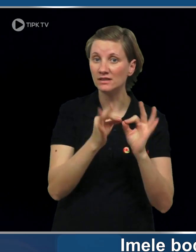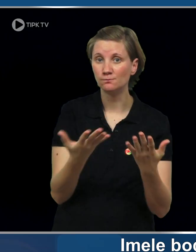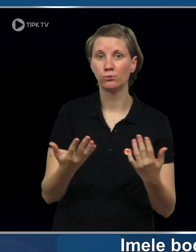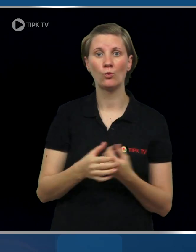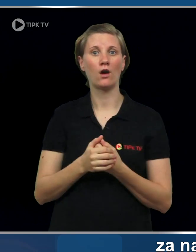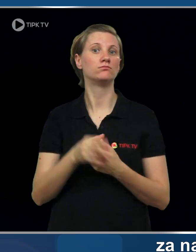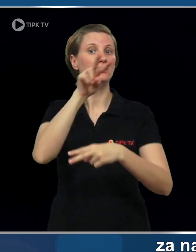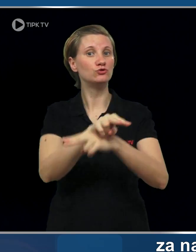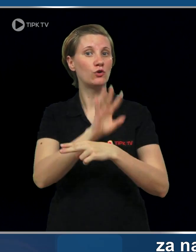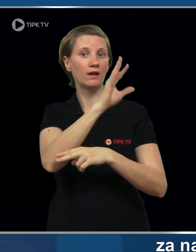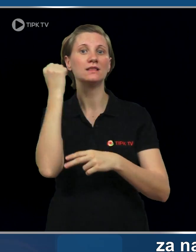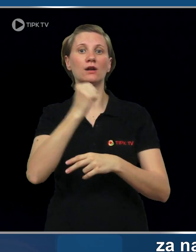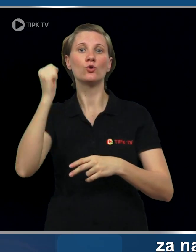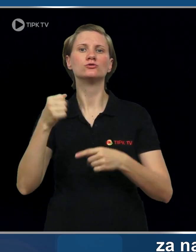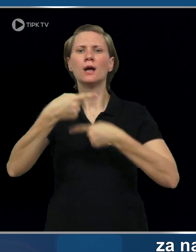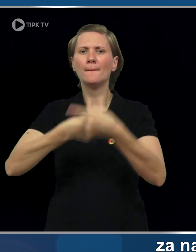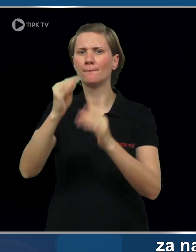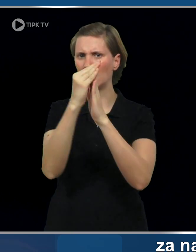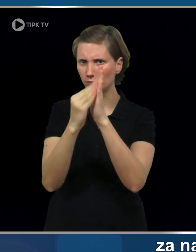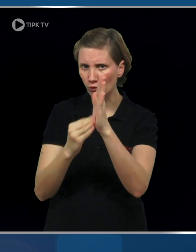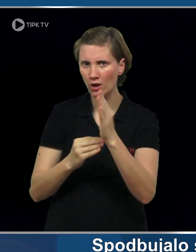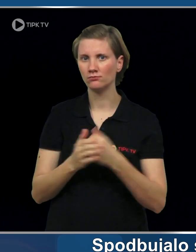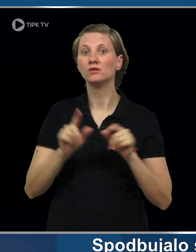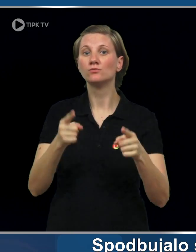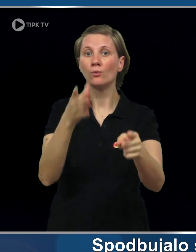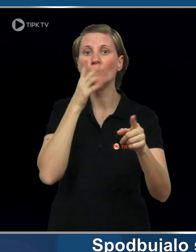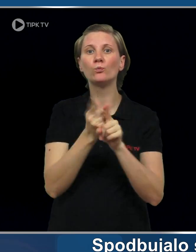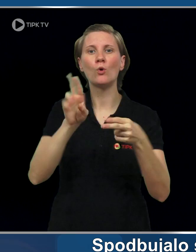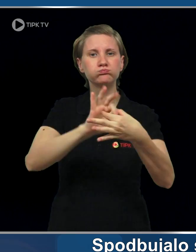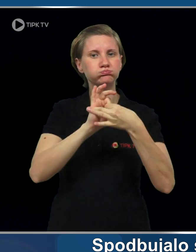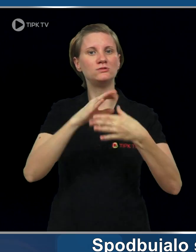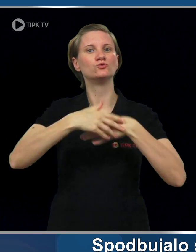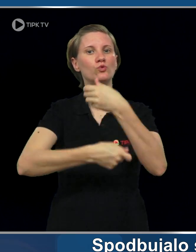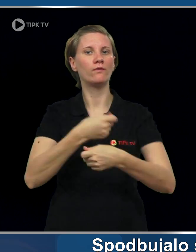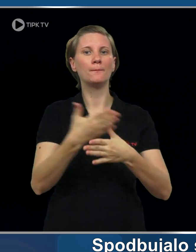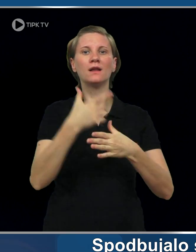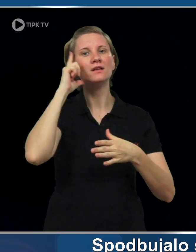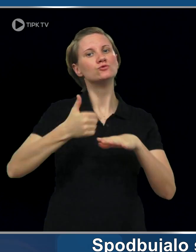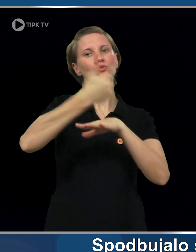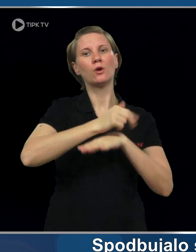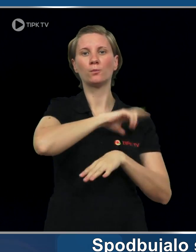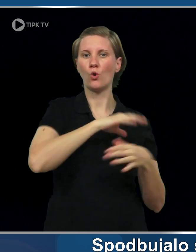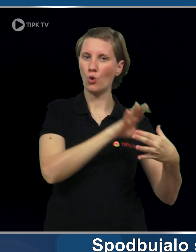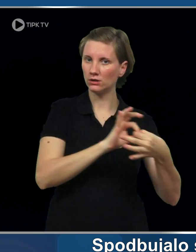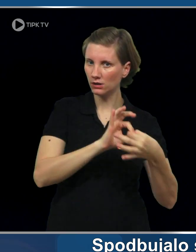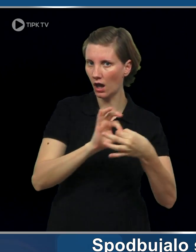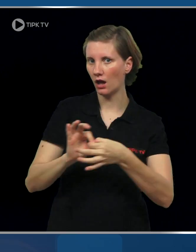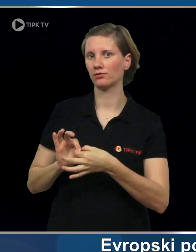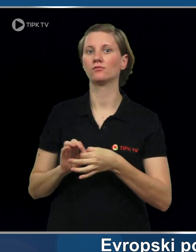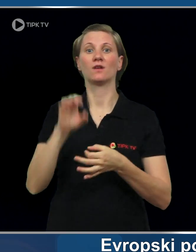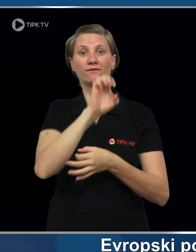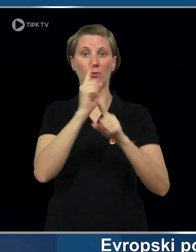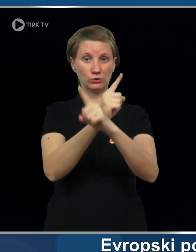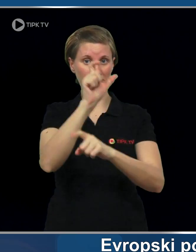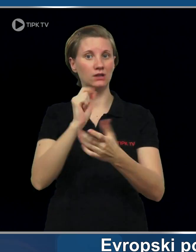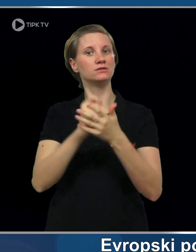for example, Facebook, to trace terrorist propagandists. Stronger cooperation between national police forces will also be encouraged.